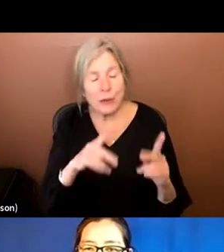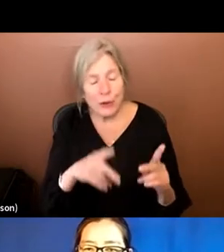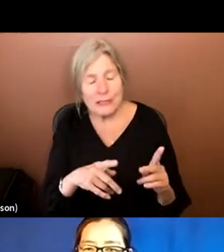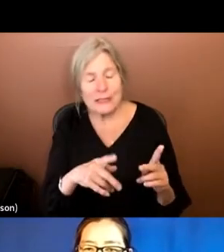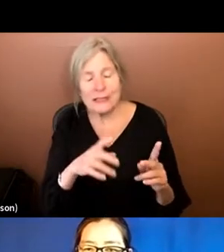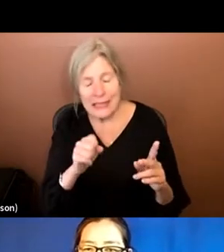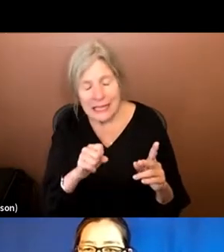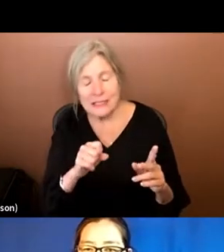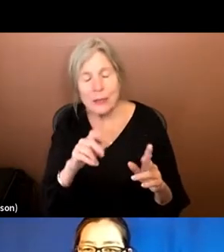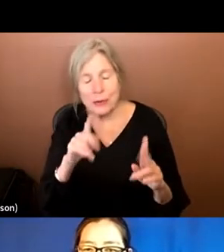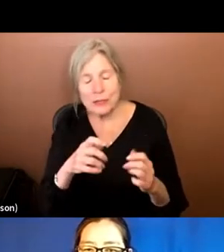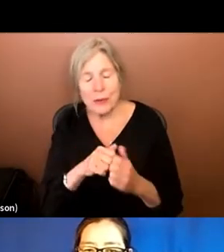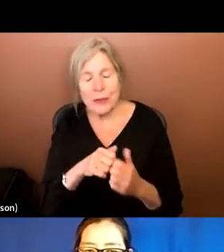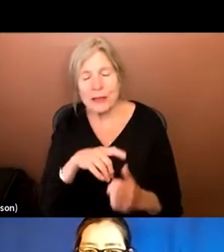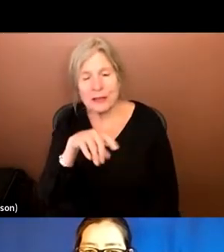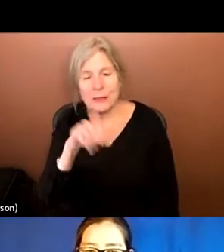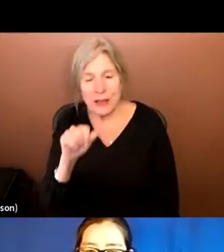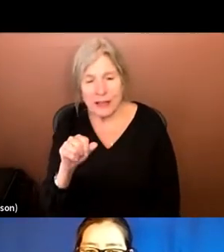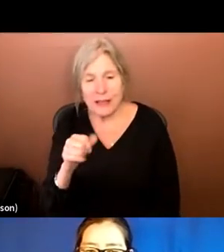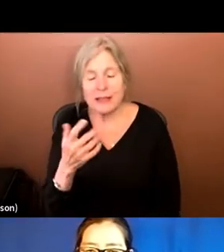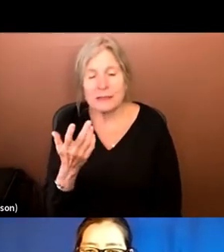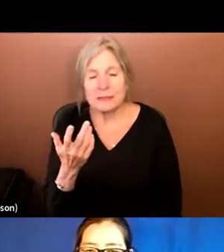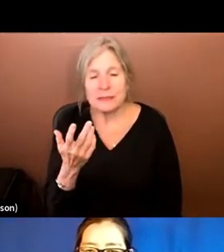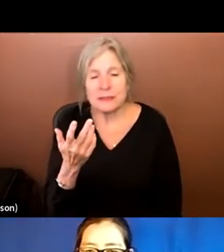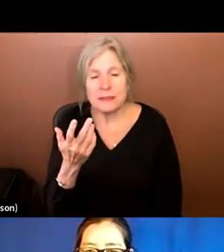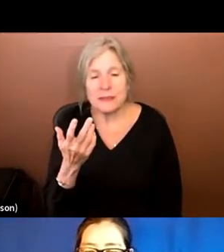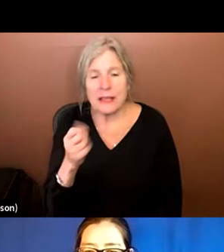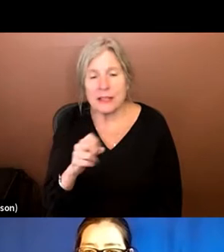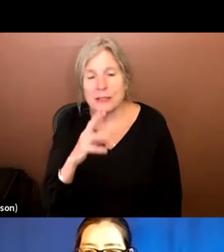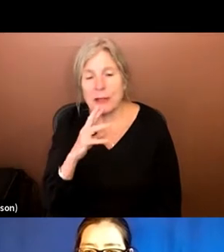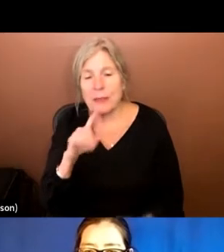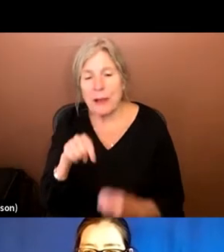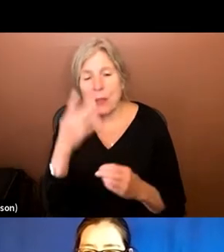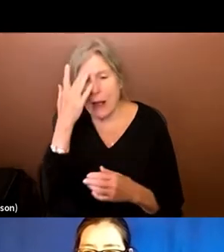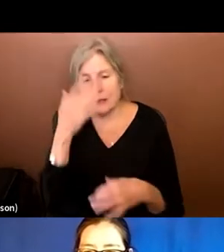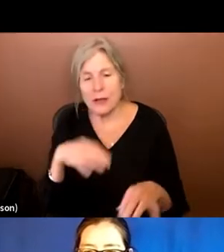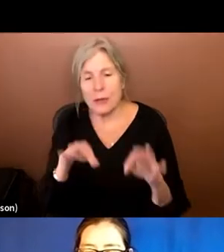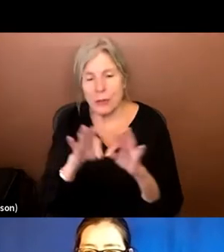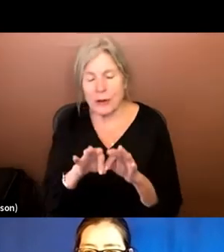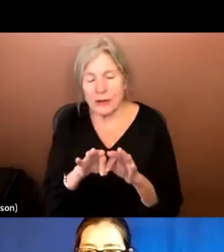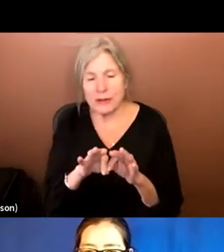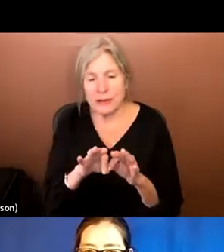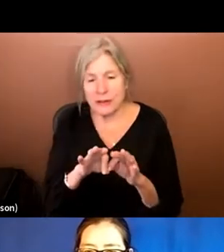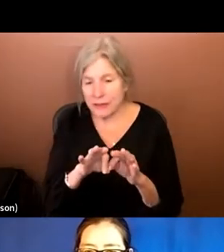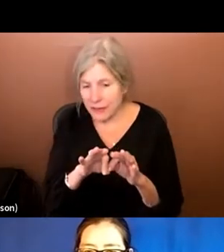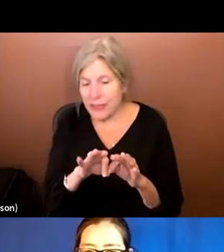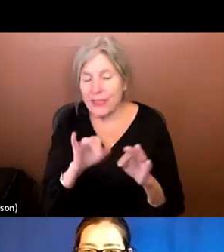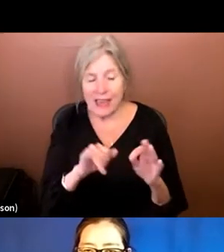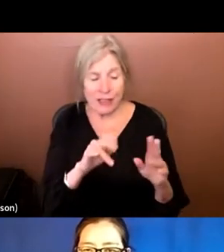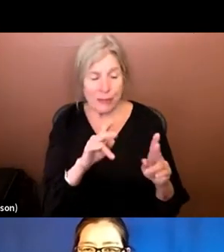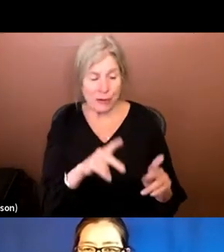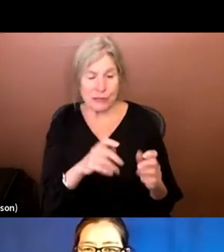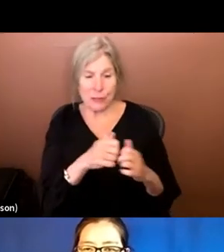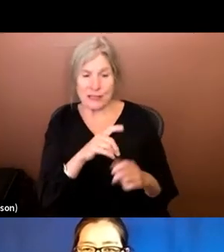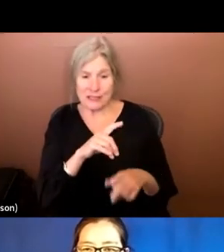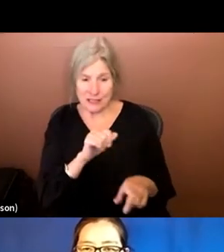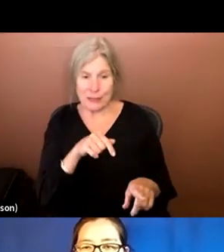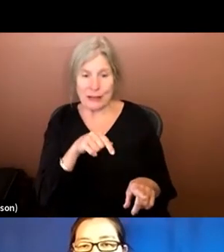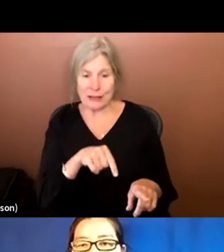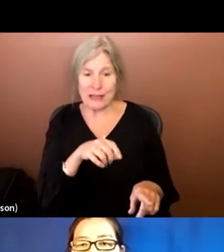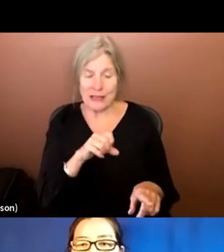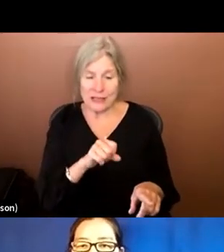talented individuals like yourself who able to do that. Can you speak to why it's so important that it's the person with a disability